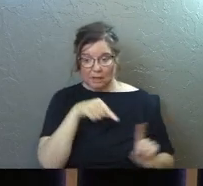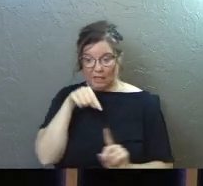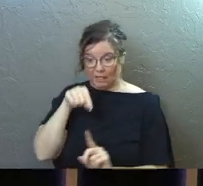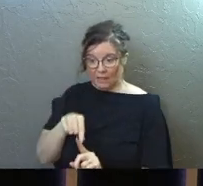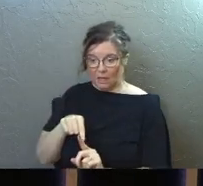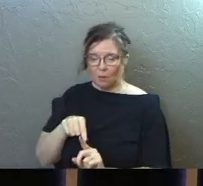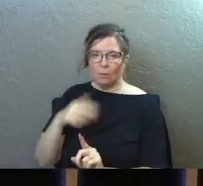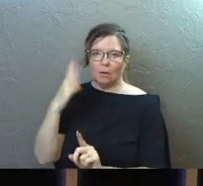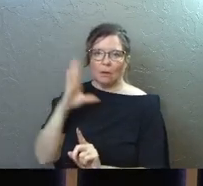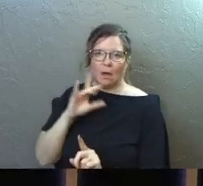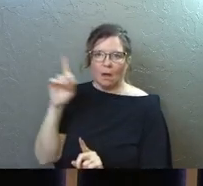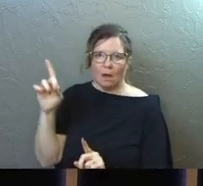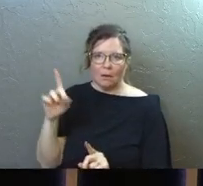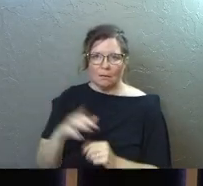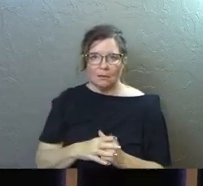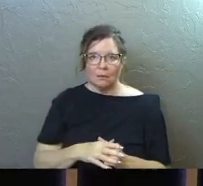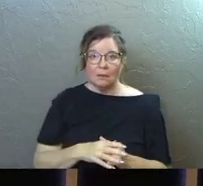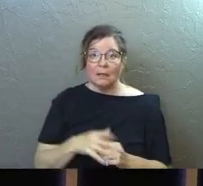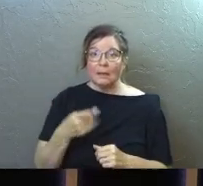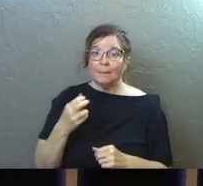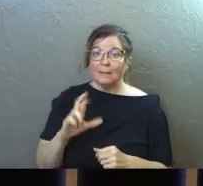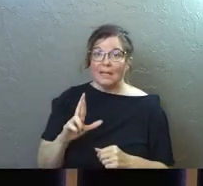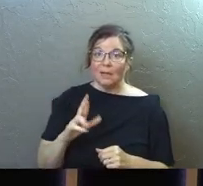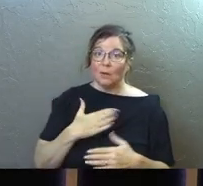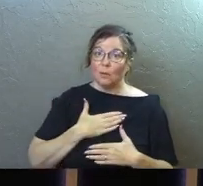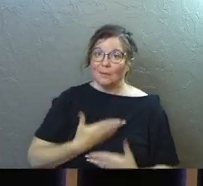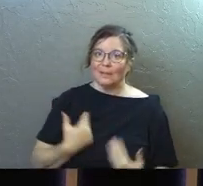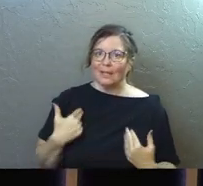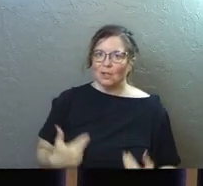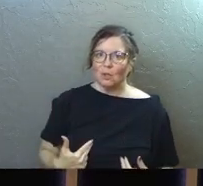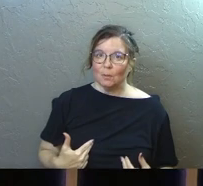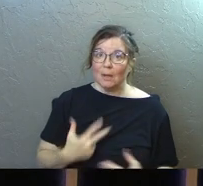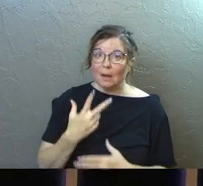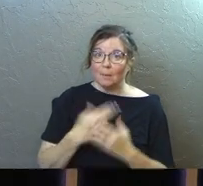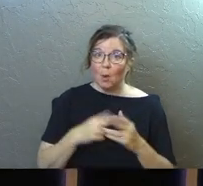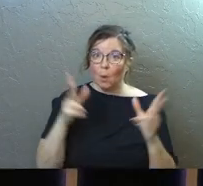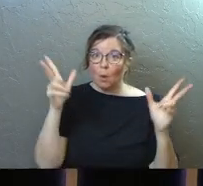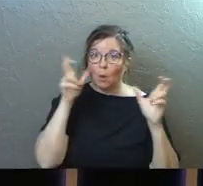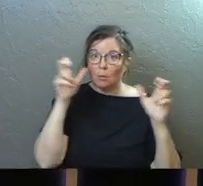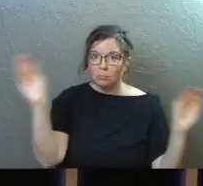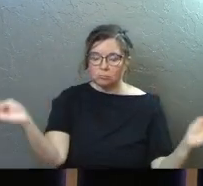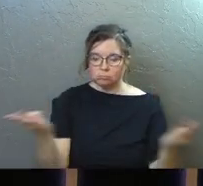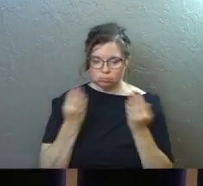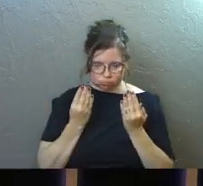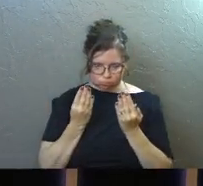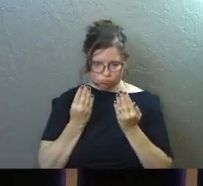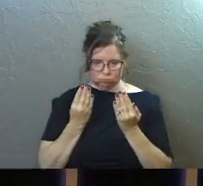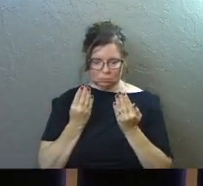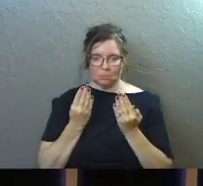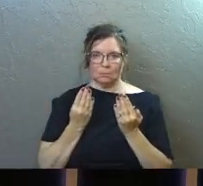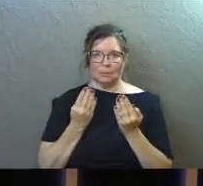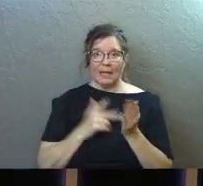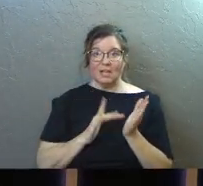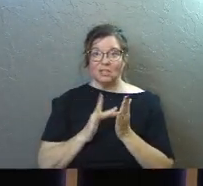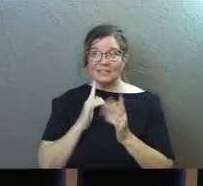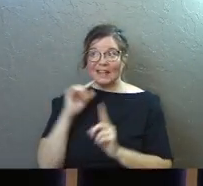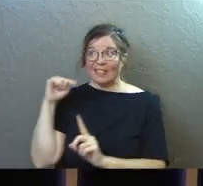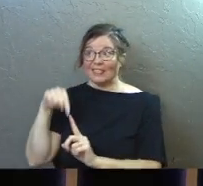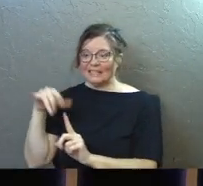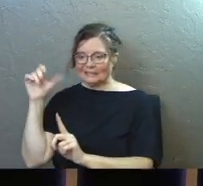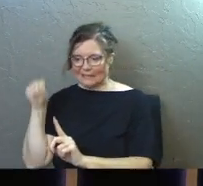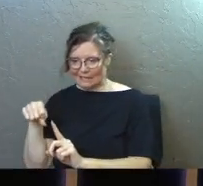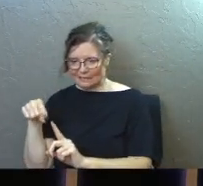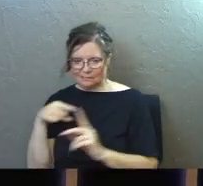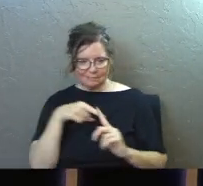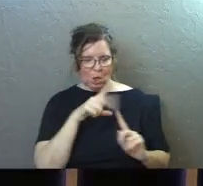Like he let both voices through. I get it. Jesus said yes to this and